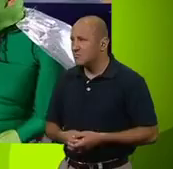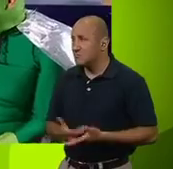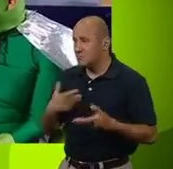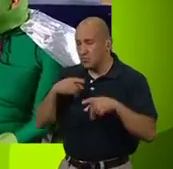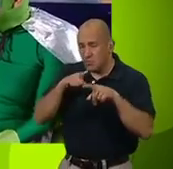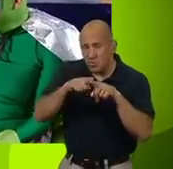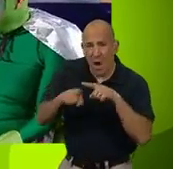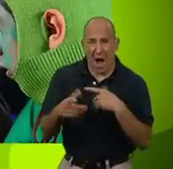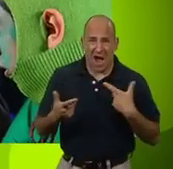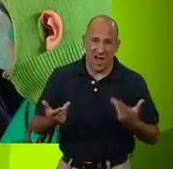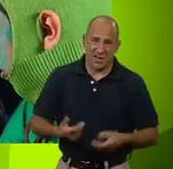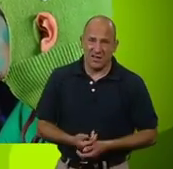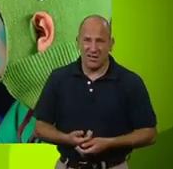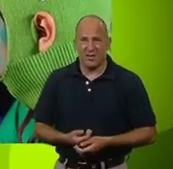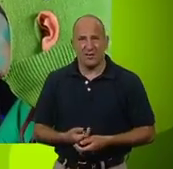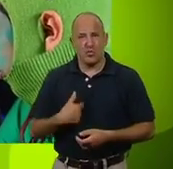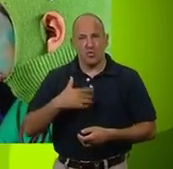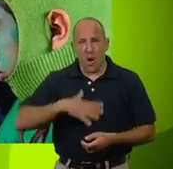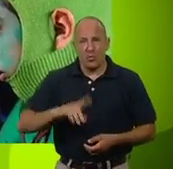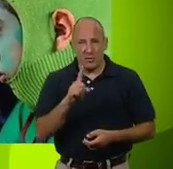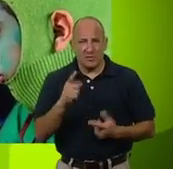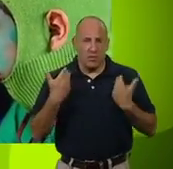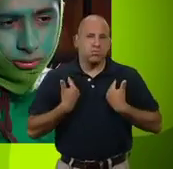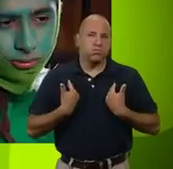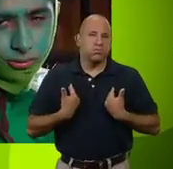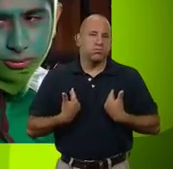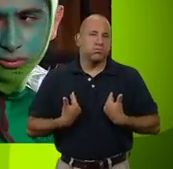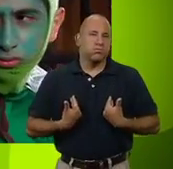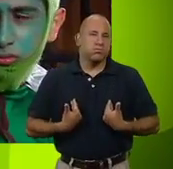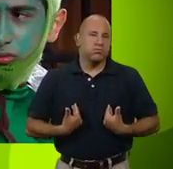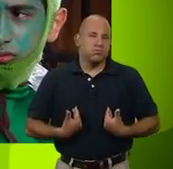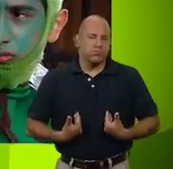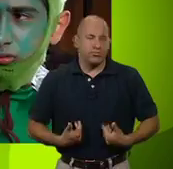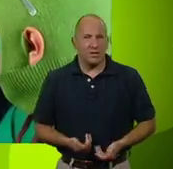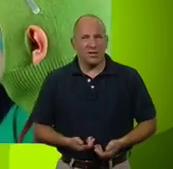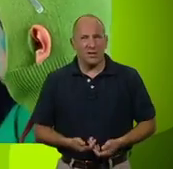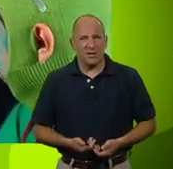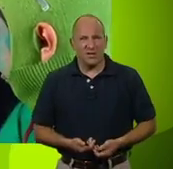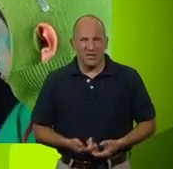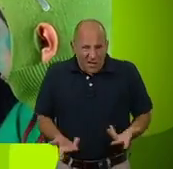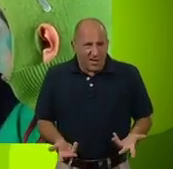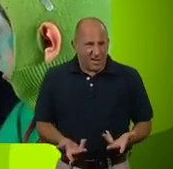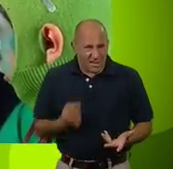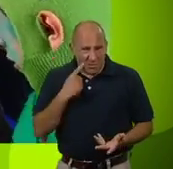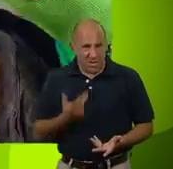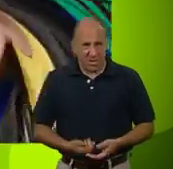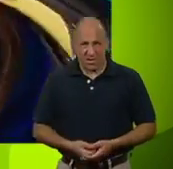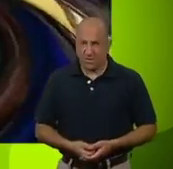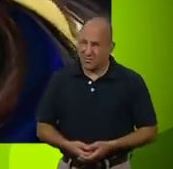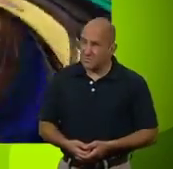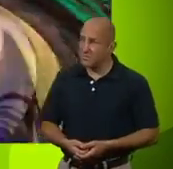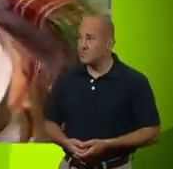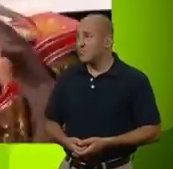I did my best, Max. All I want is to be stinking filthy rich. Is that too much to ask?